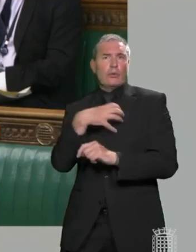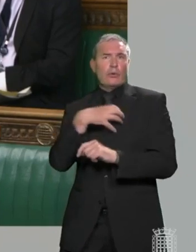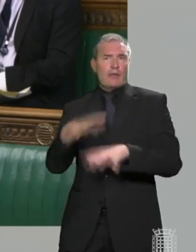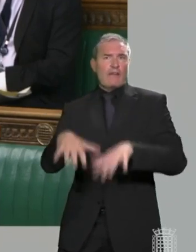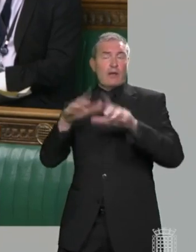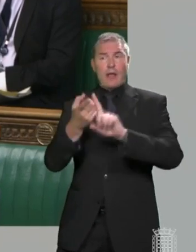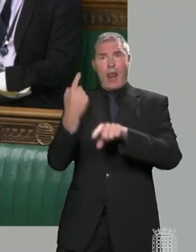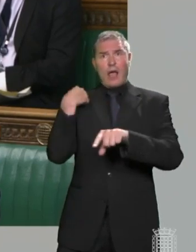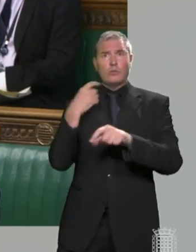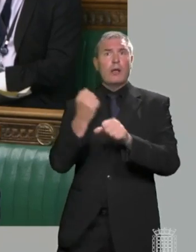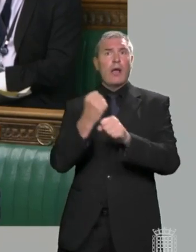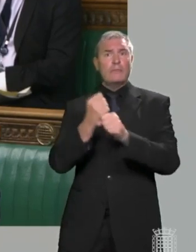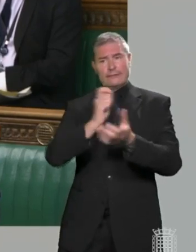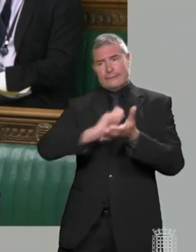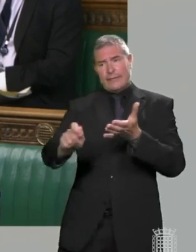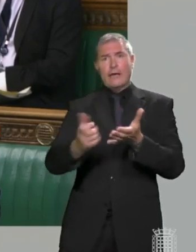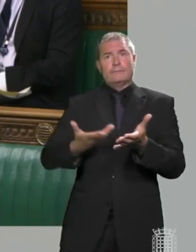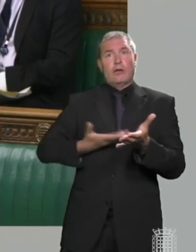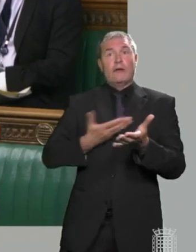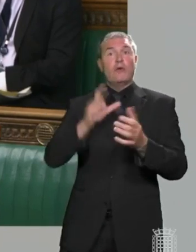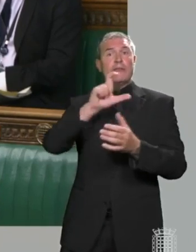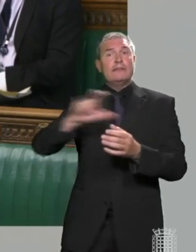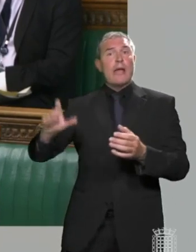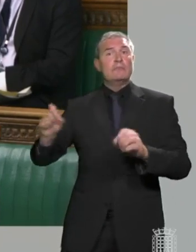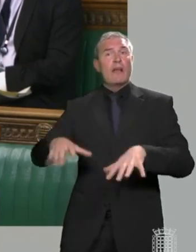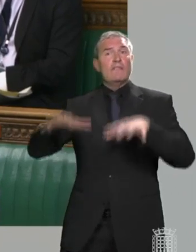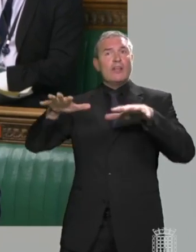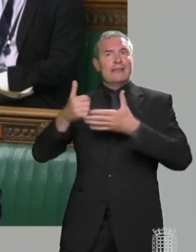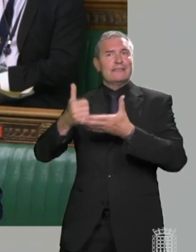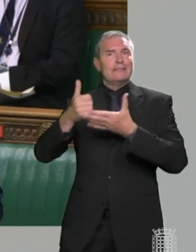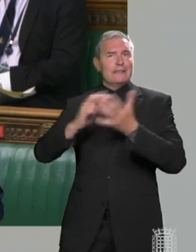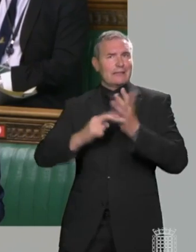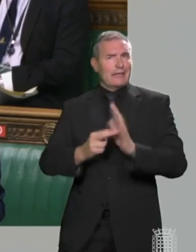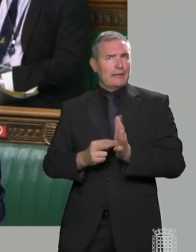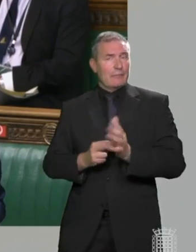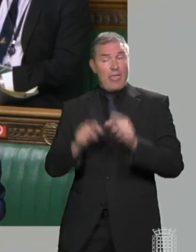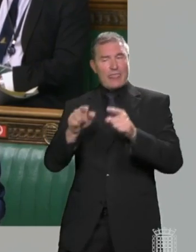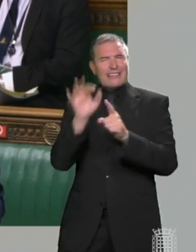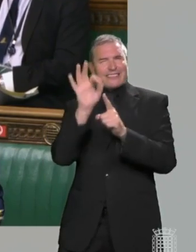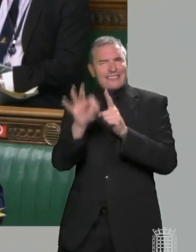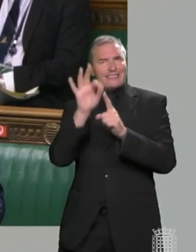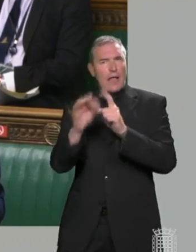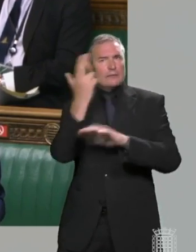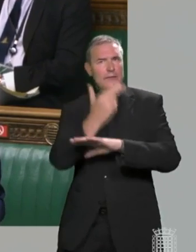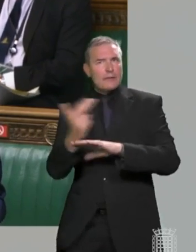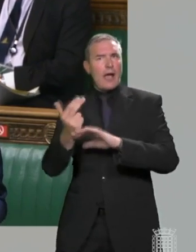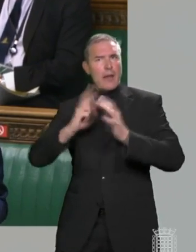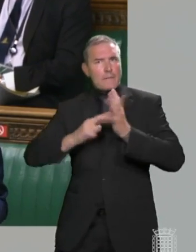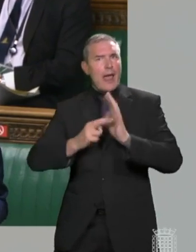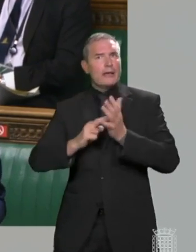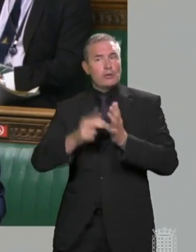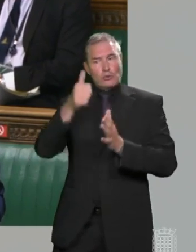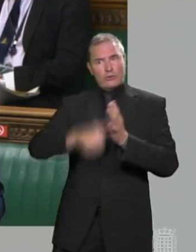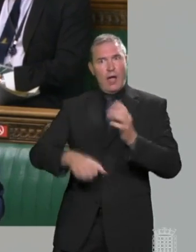Last week, the Government signed off the Outland Business Case for the River Thames for the alleviation scheme, which will allow the detailed design and planning for this scheme to begin